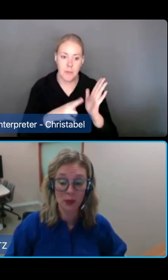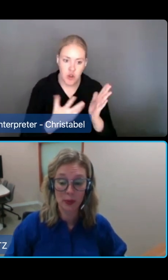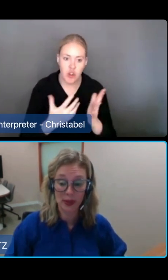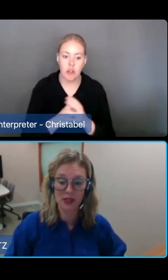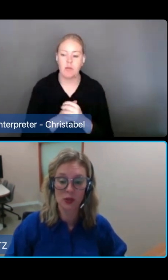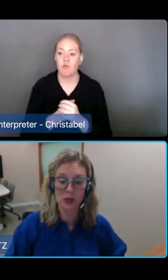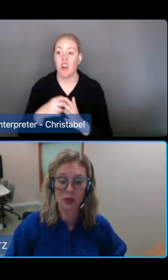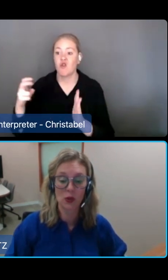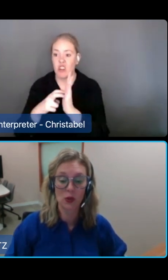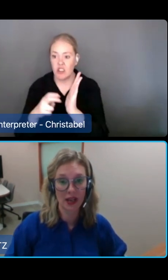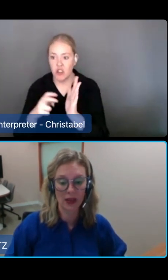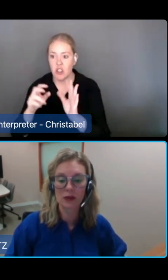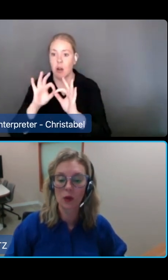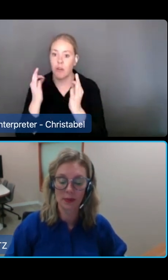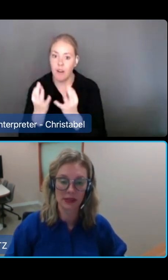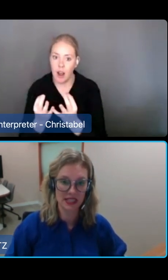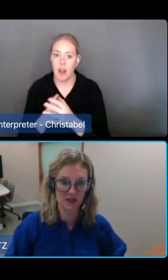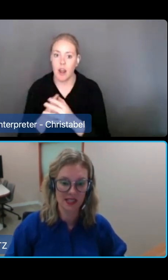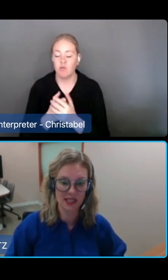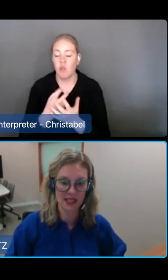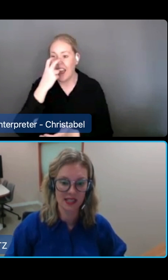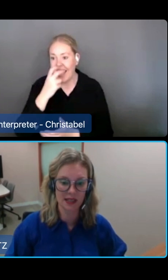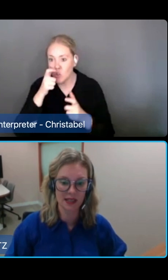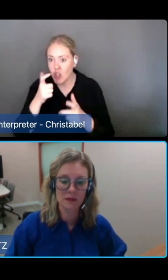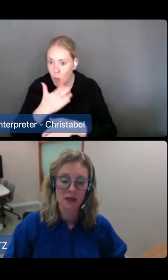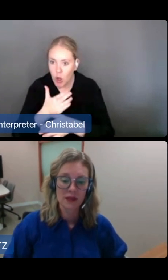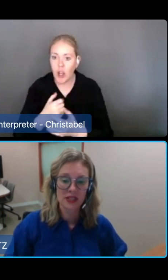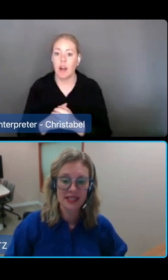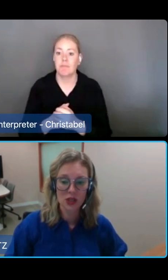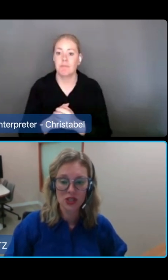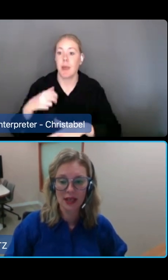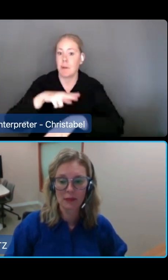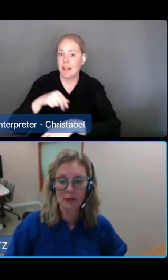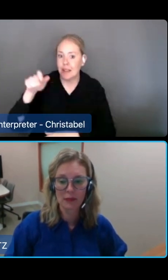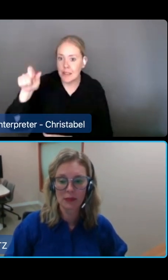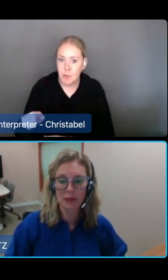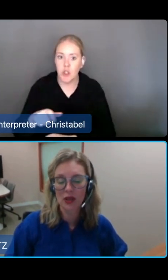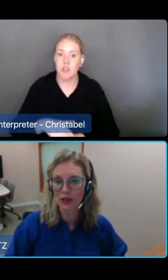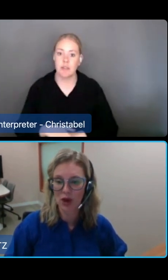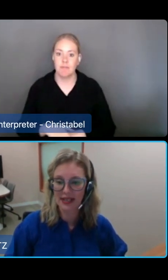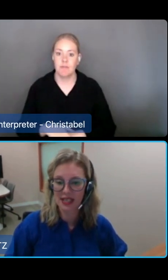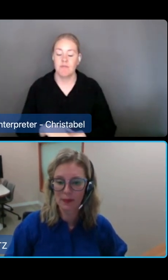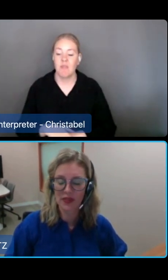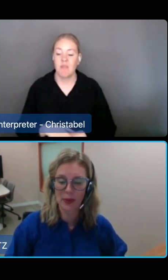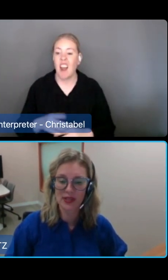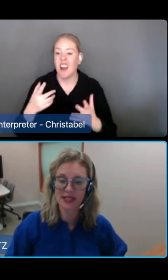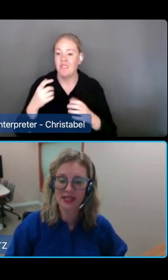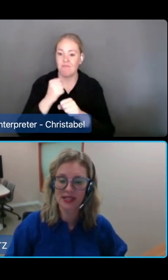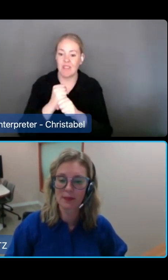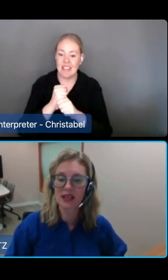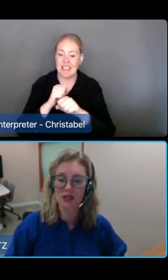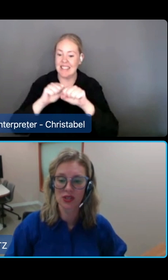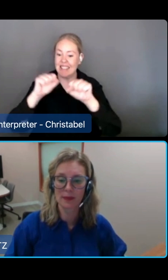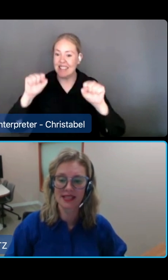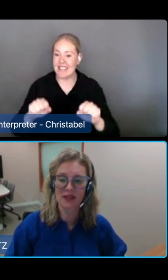responsible person or an Aged Care worker or a police officer. The disclosure can be made orally or in writing, but the person